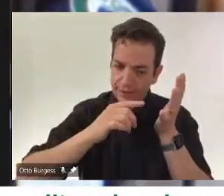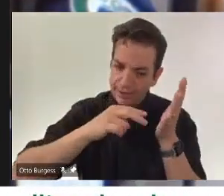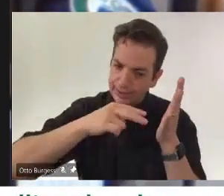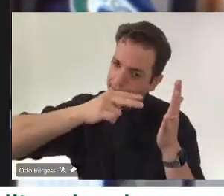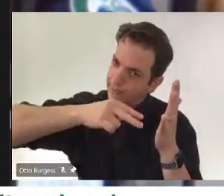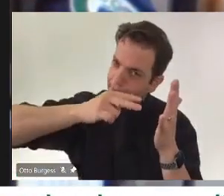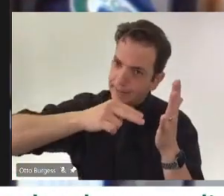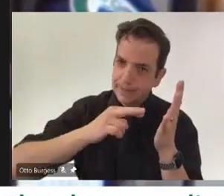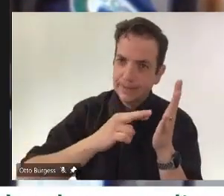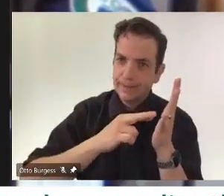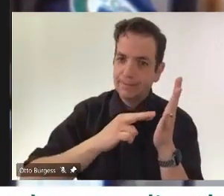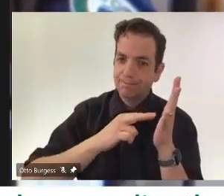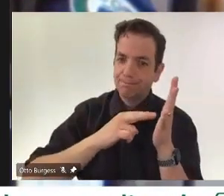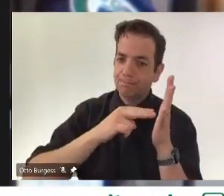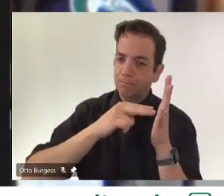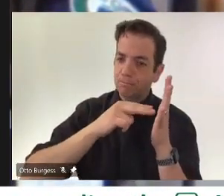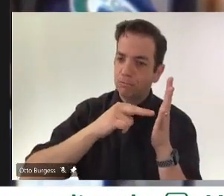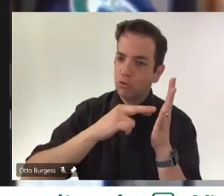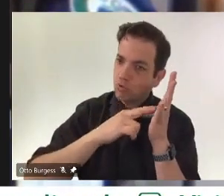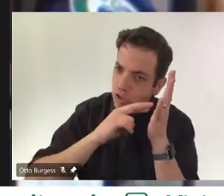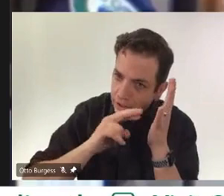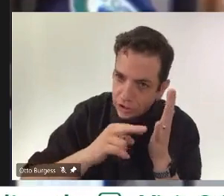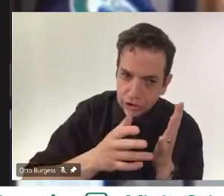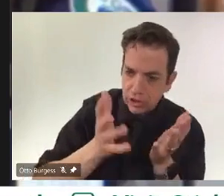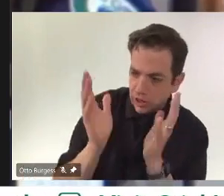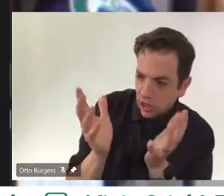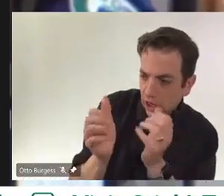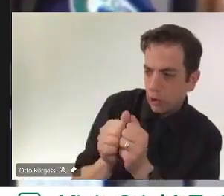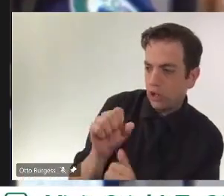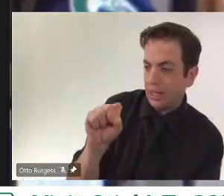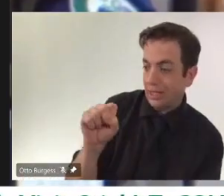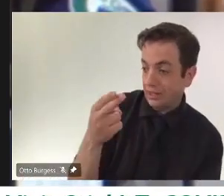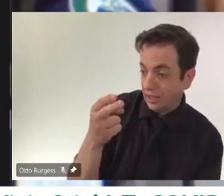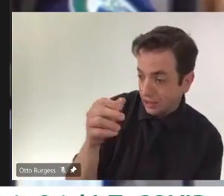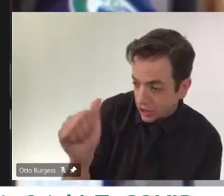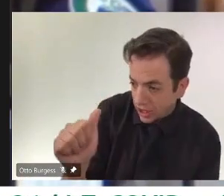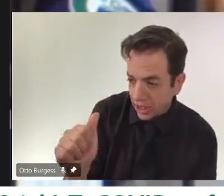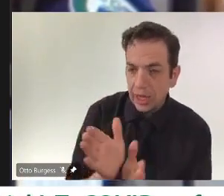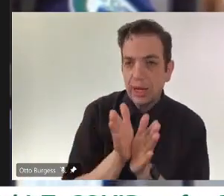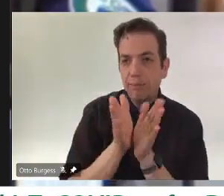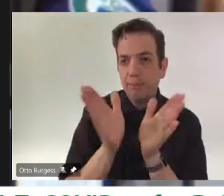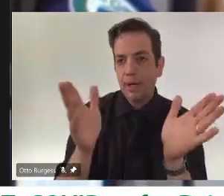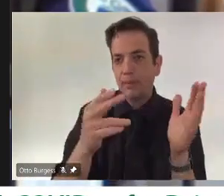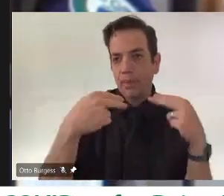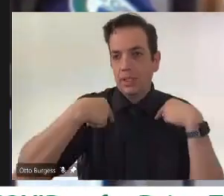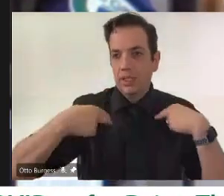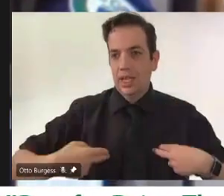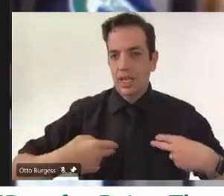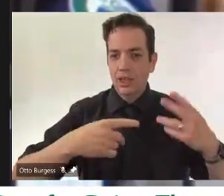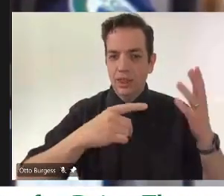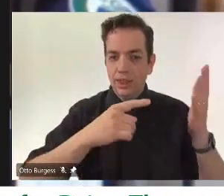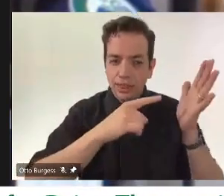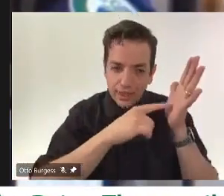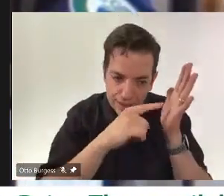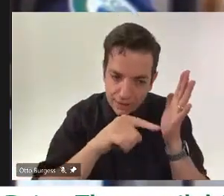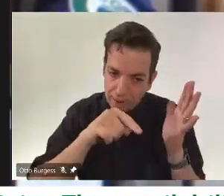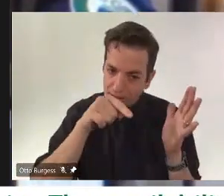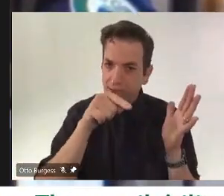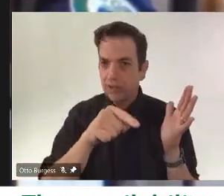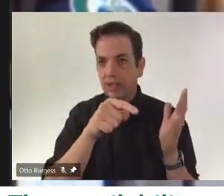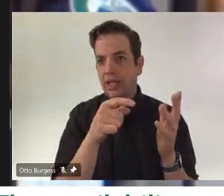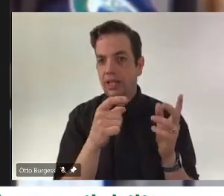the SHA and our public health inspectors and those that have to enforce restrictions. There's a reason that